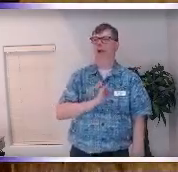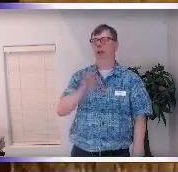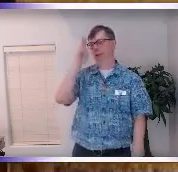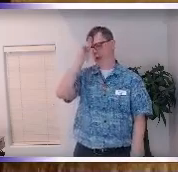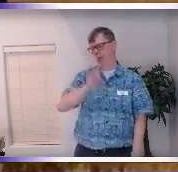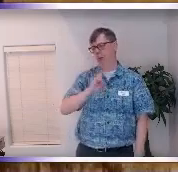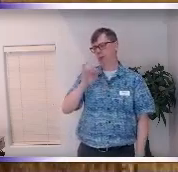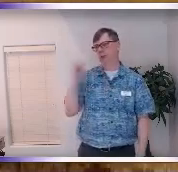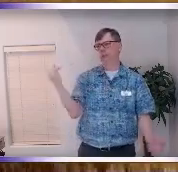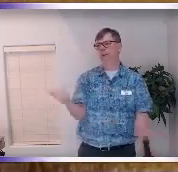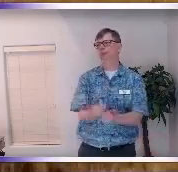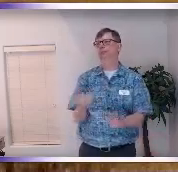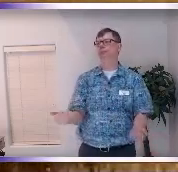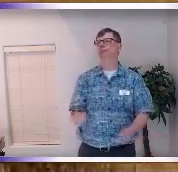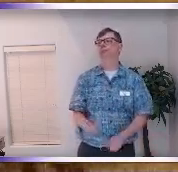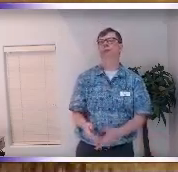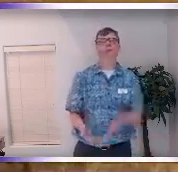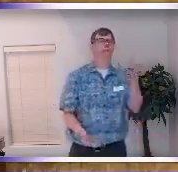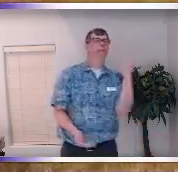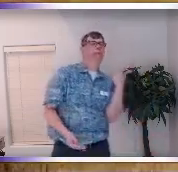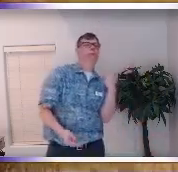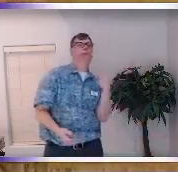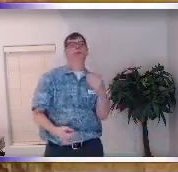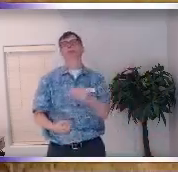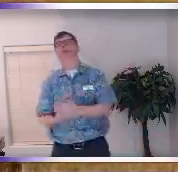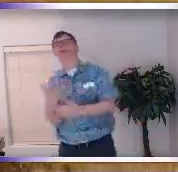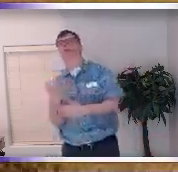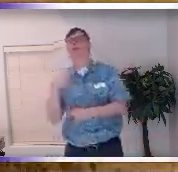irritates me in the mundane life I've either been or have grown from